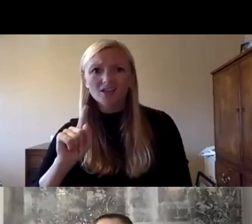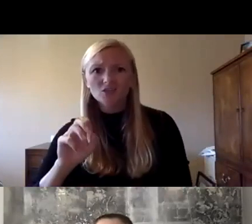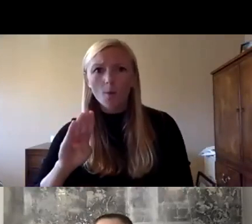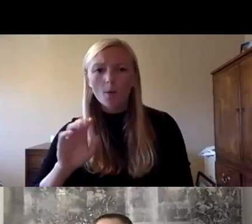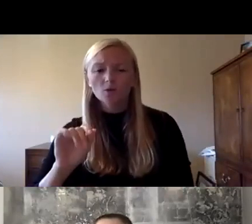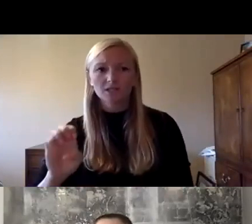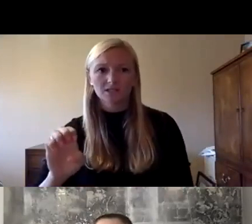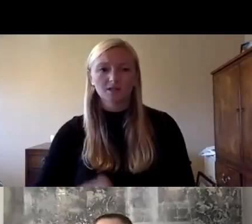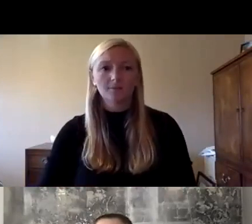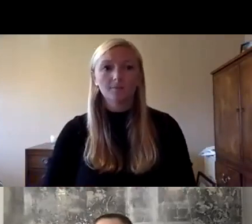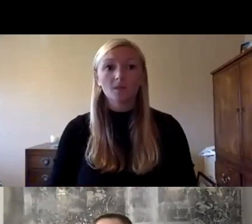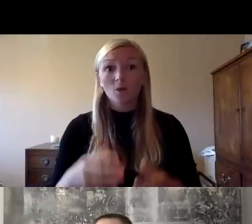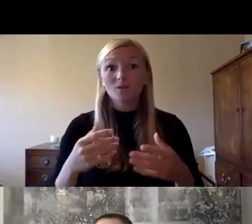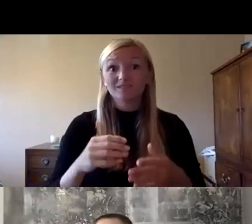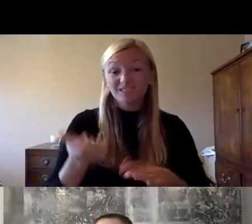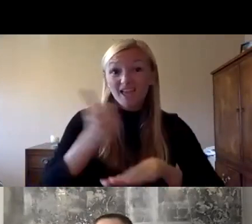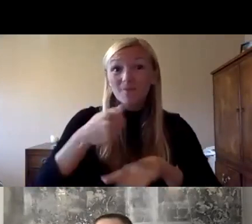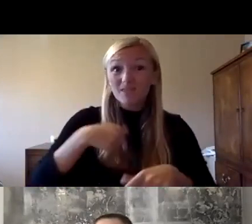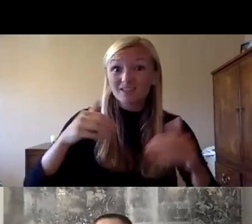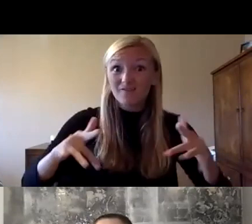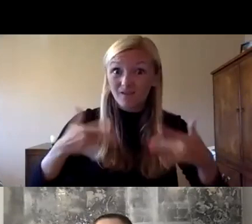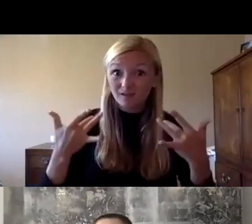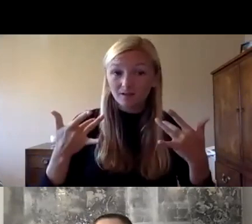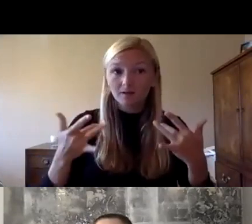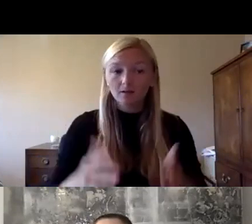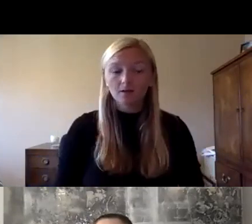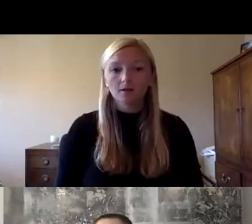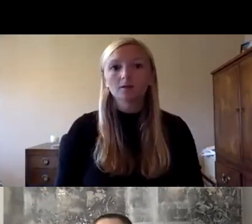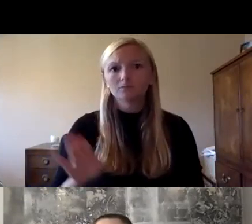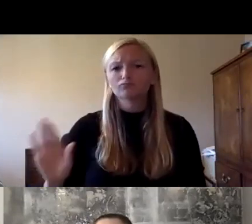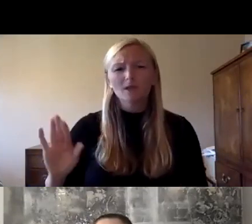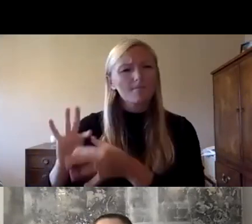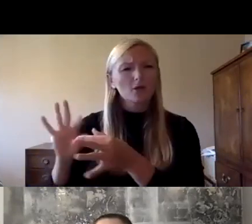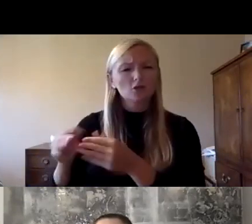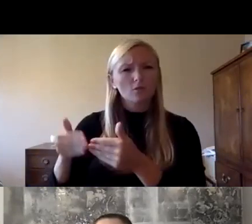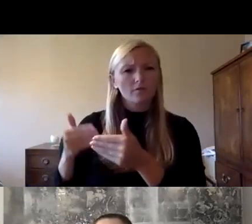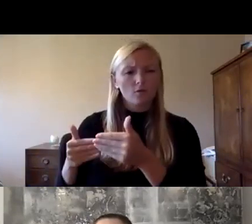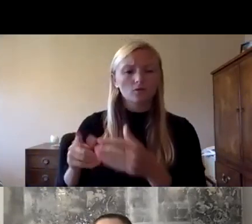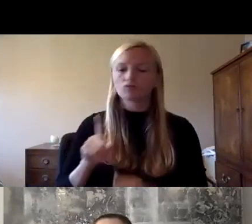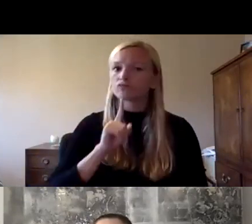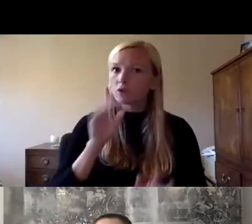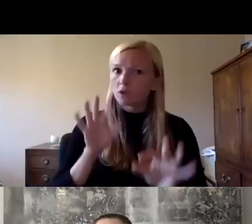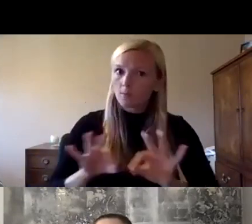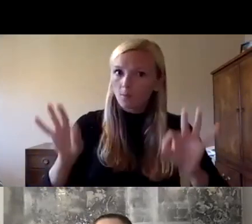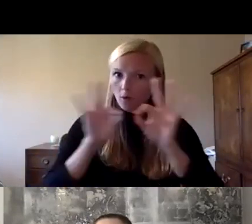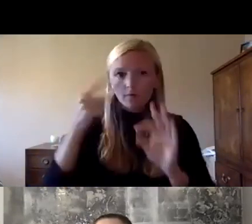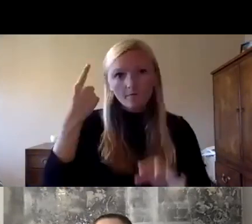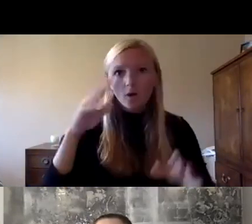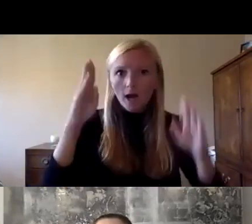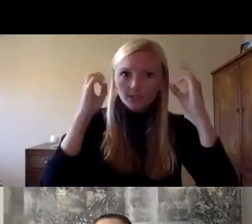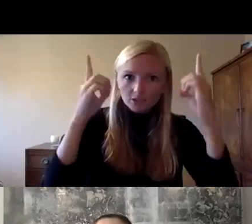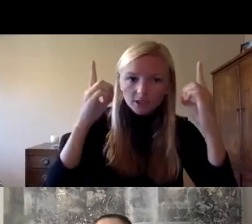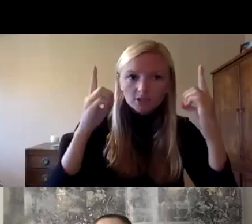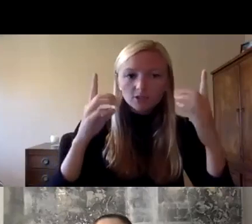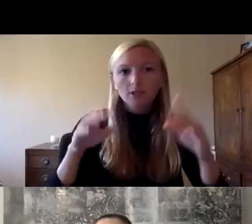on putting together this important event that as sony just mentioned is very important for educators architects